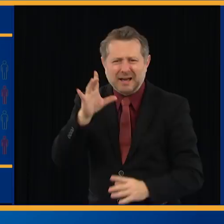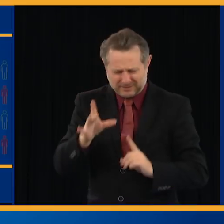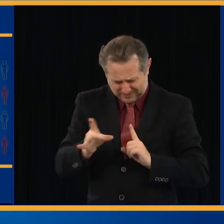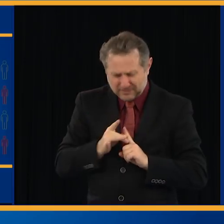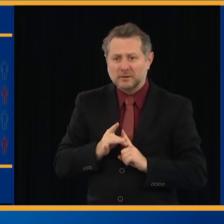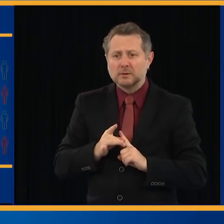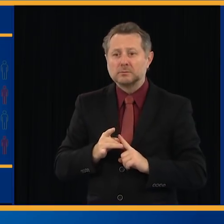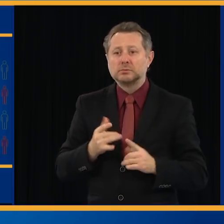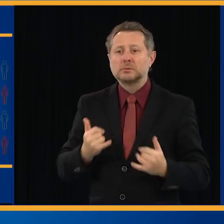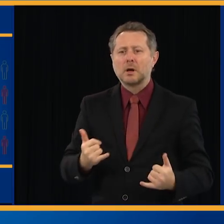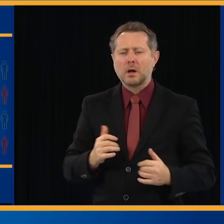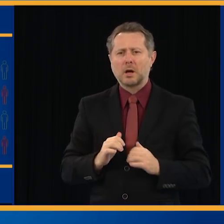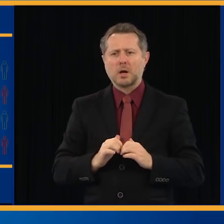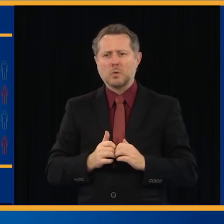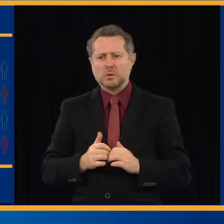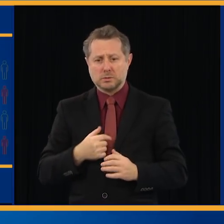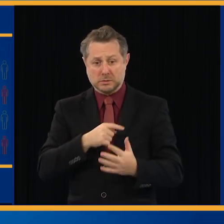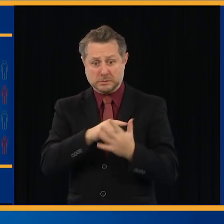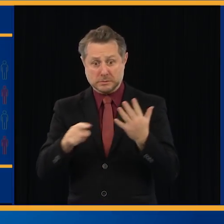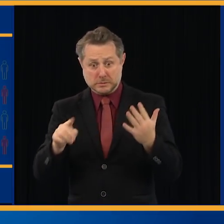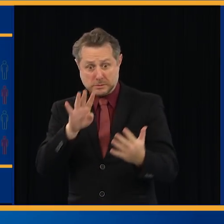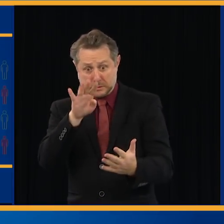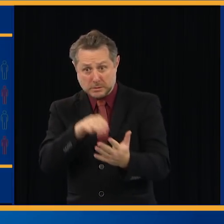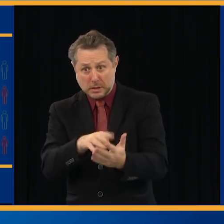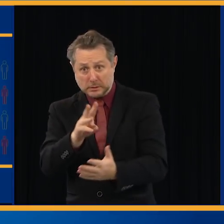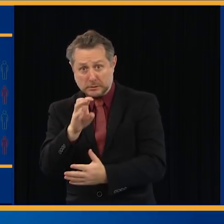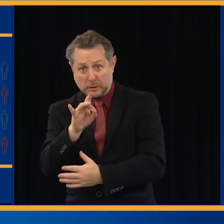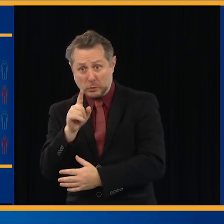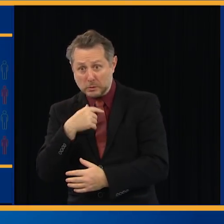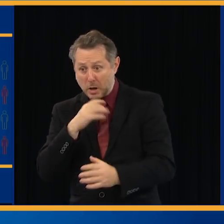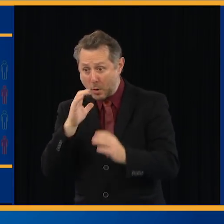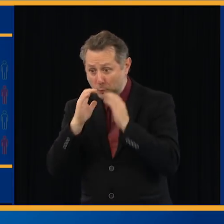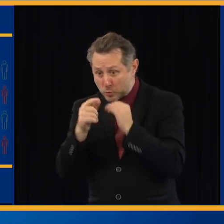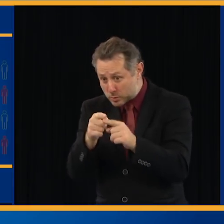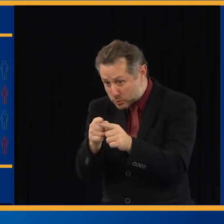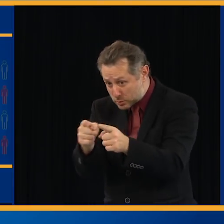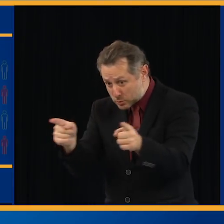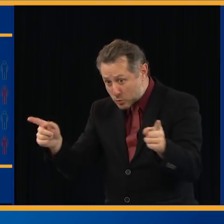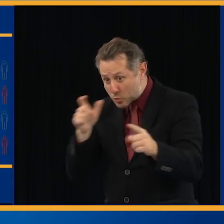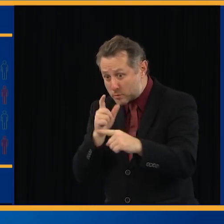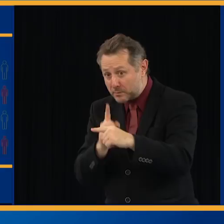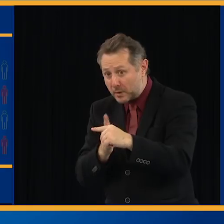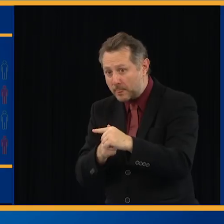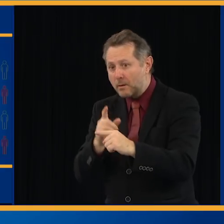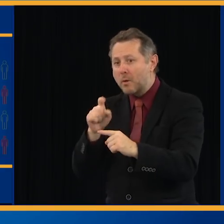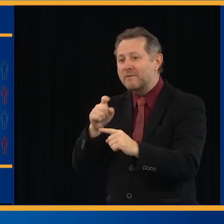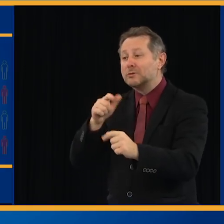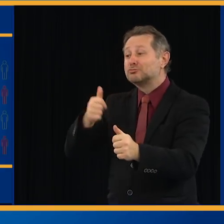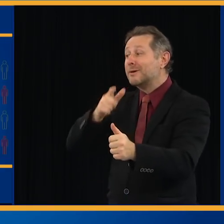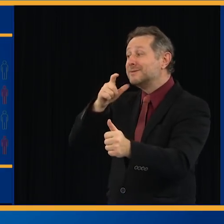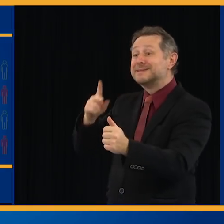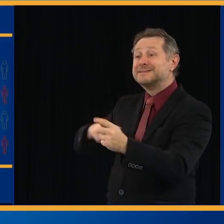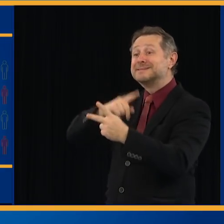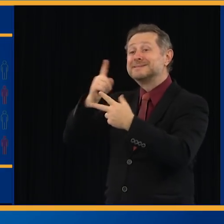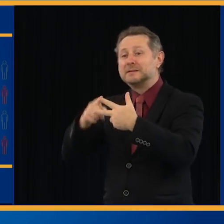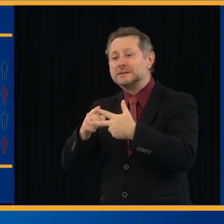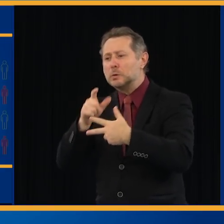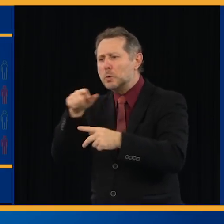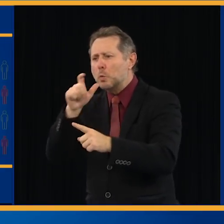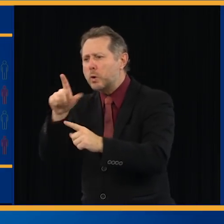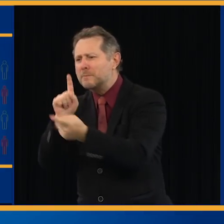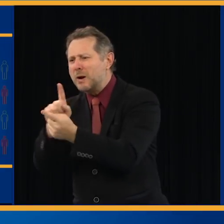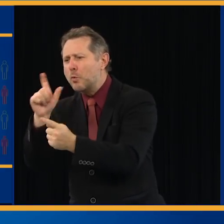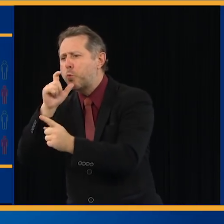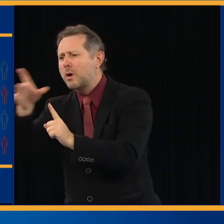with 4,681 people, trace back all the people they've been in contact with over the past 14 days,